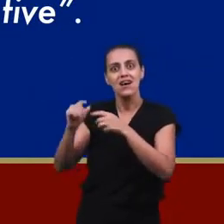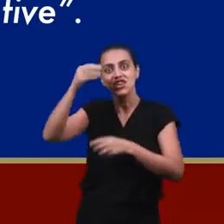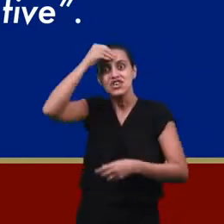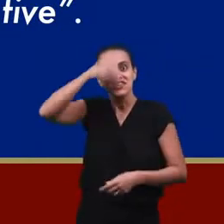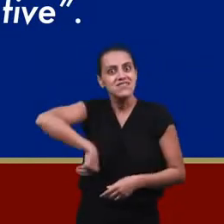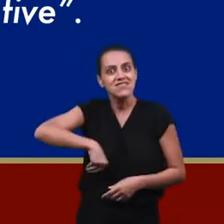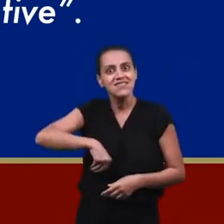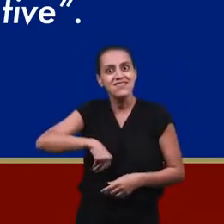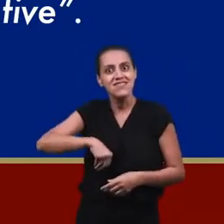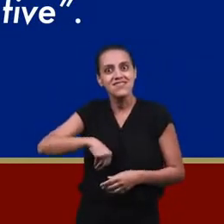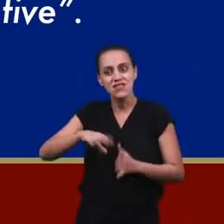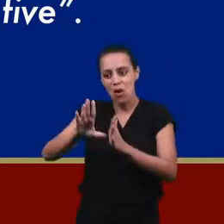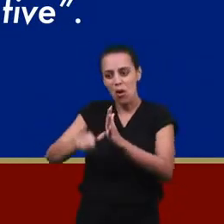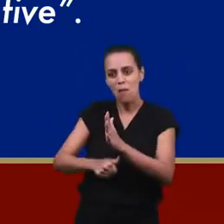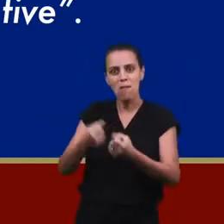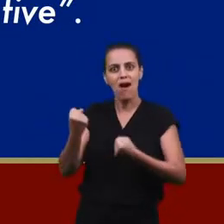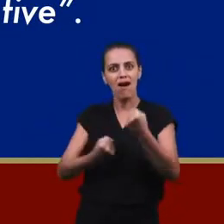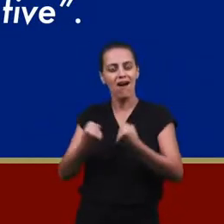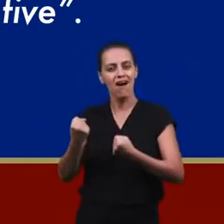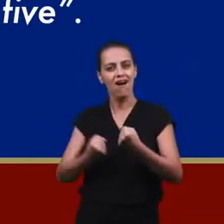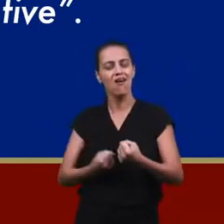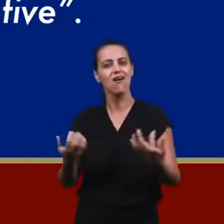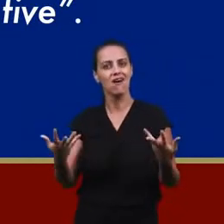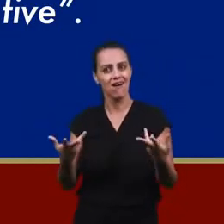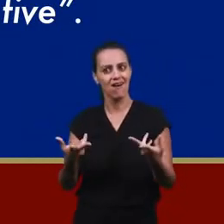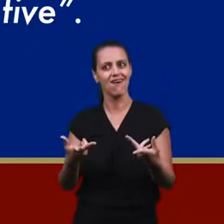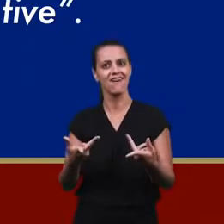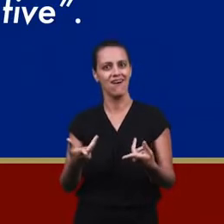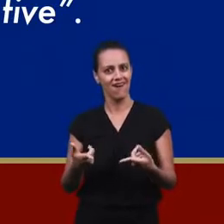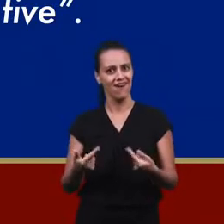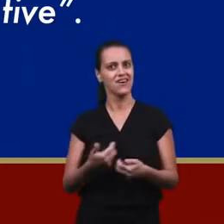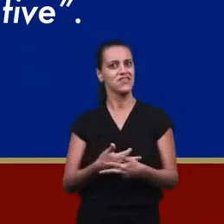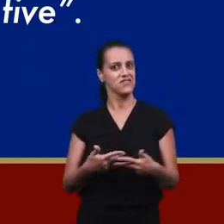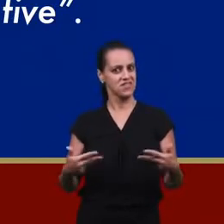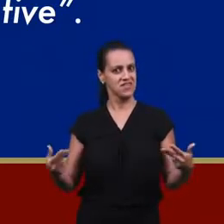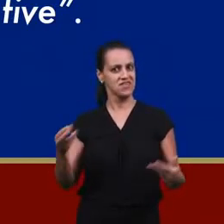This was one of the many experiences I've had.